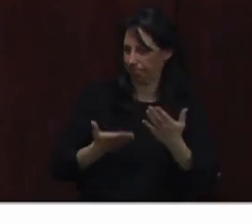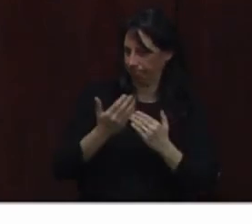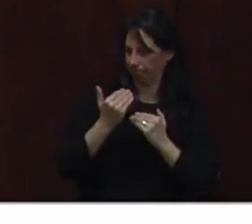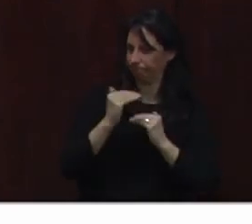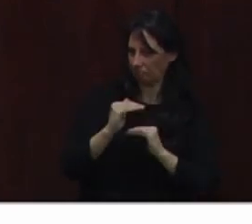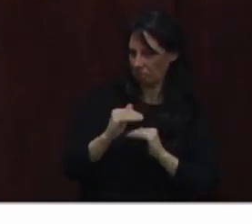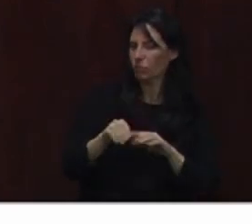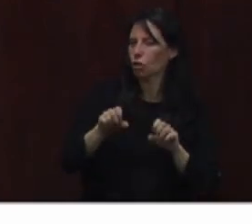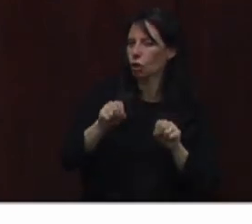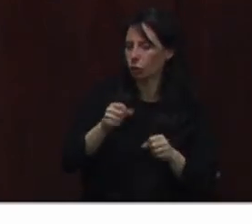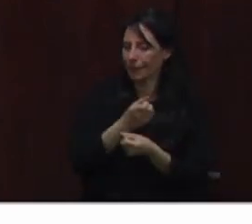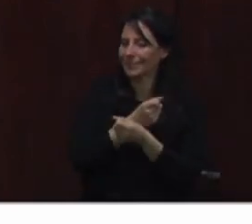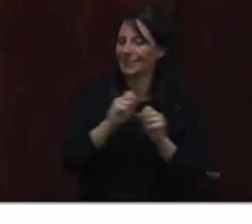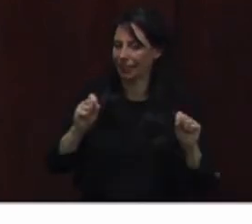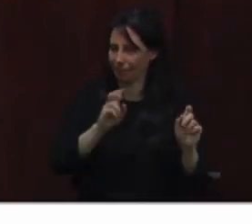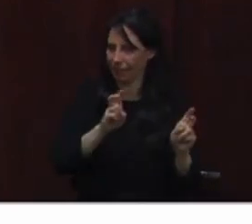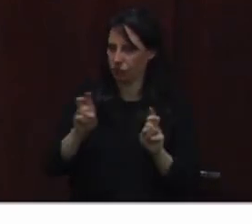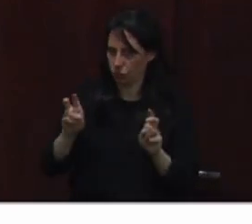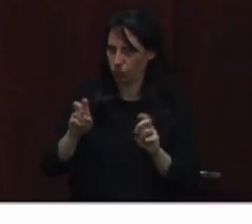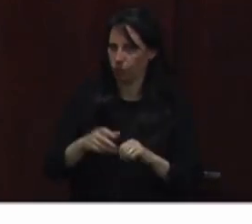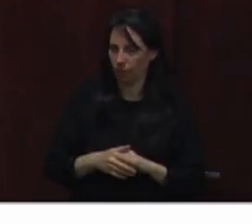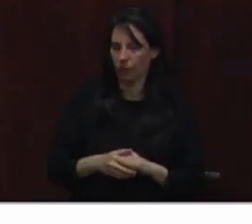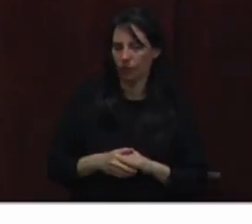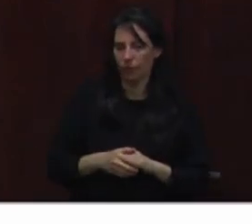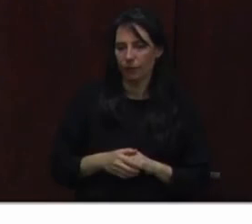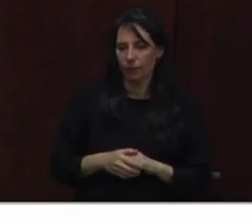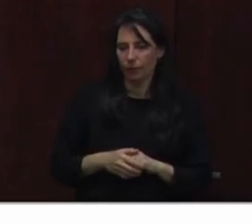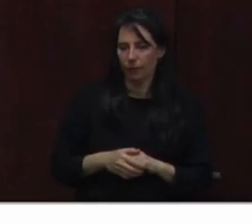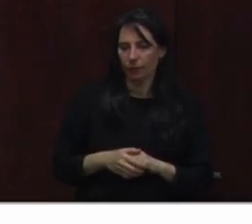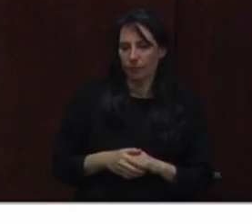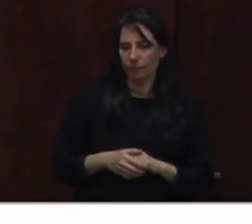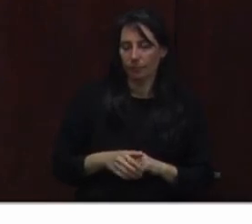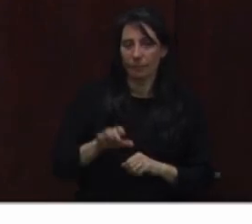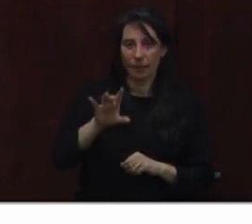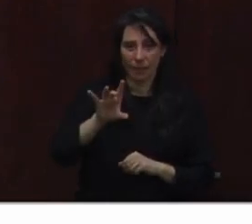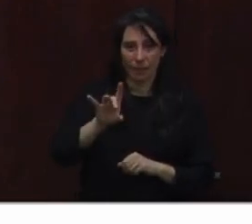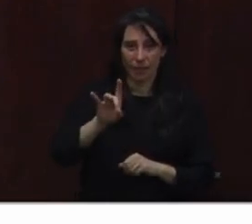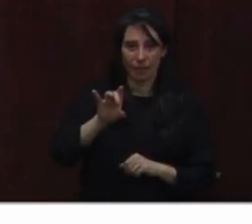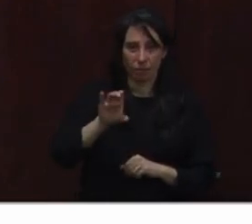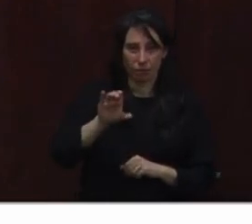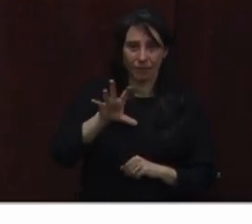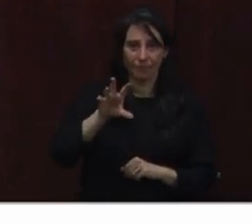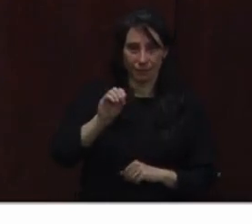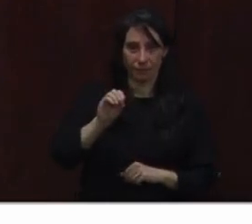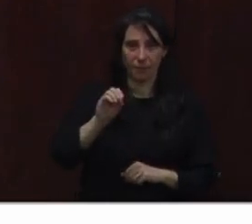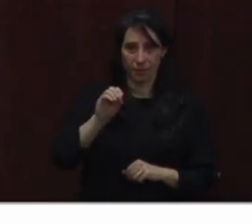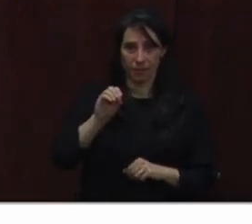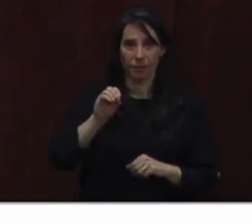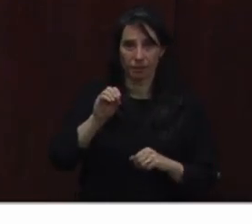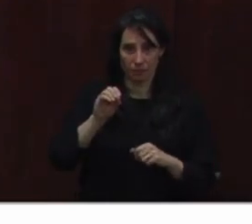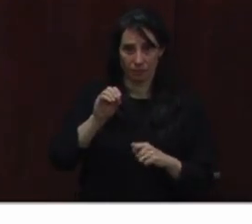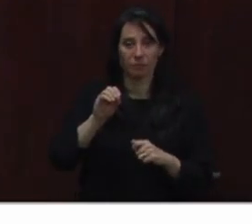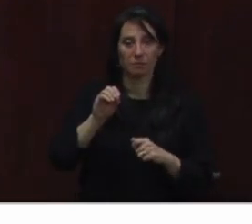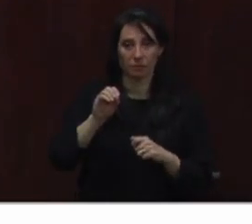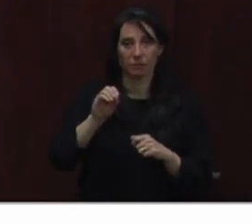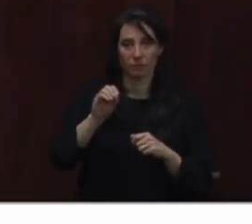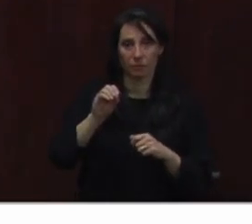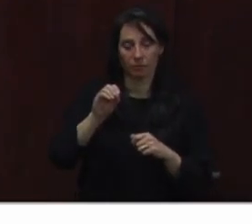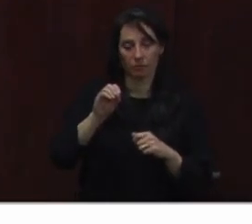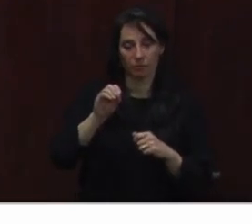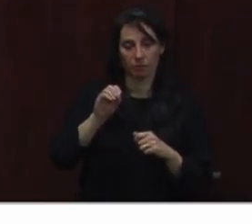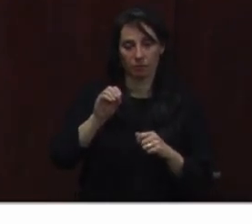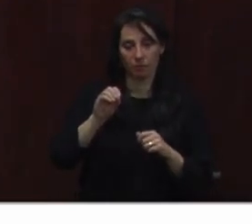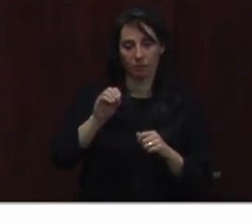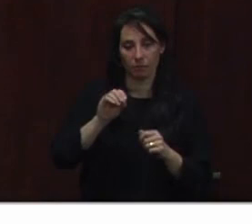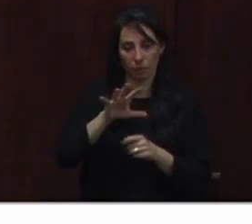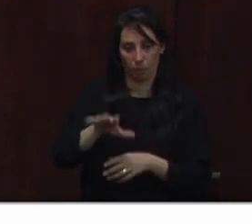we think, you know, we also saw as we got to that number, we're having an average entry of the vaccination time of about 15 minutes or less.